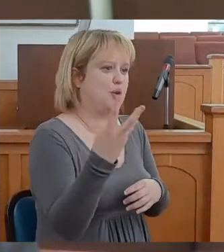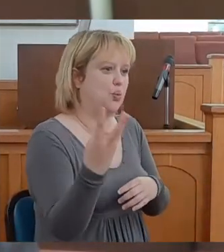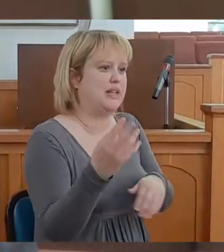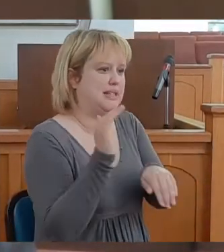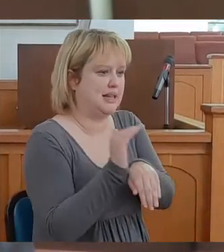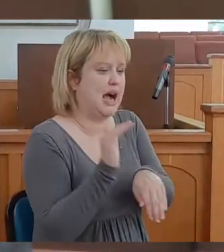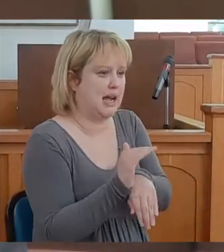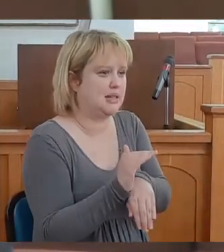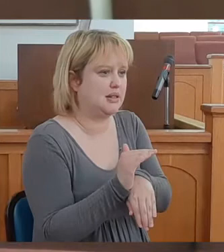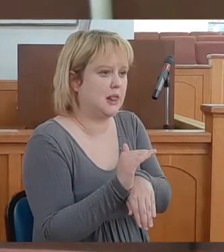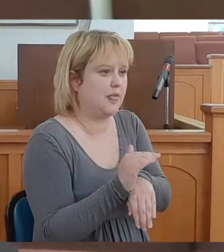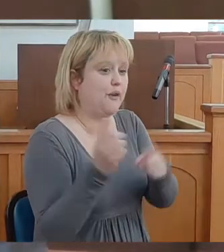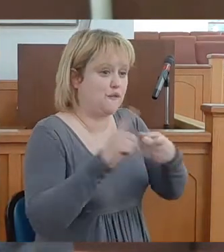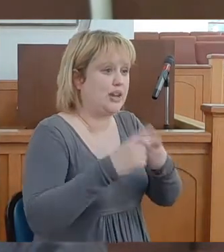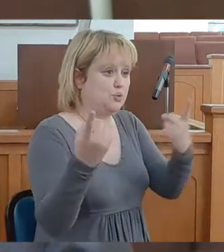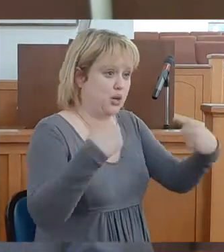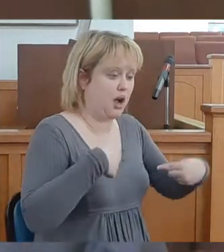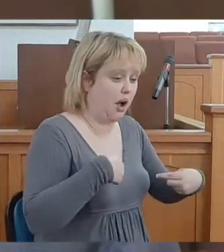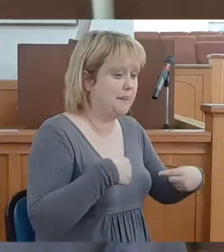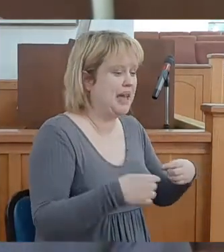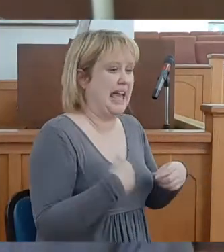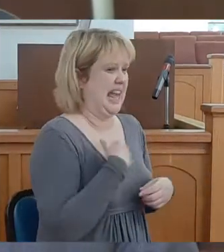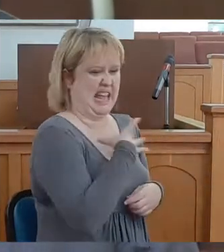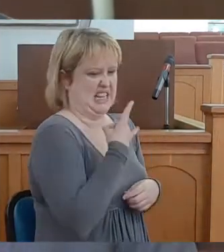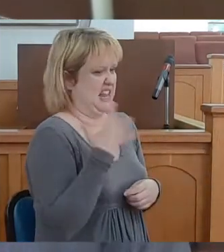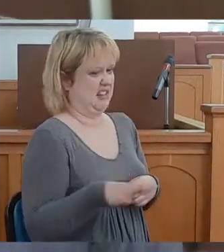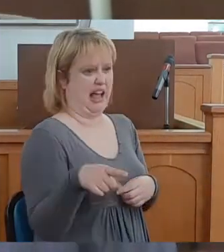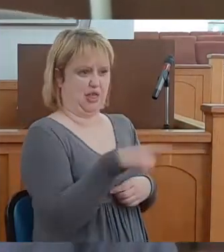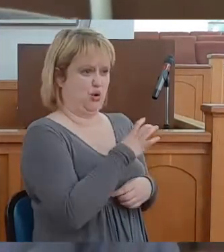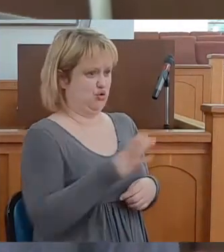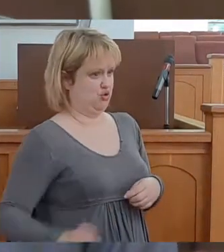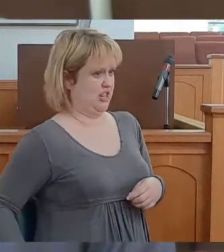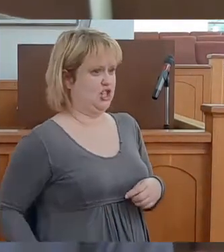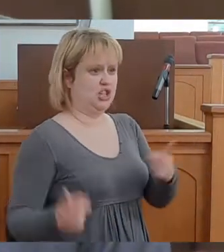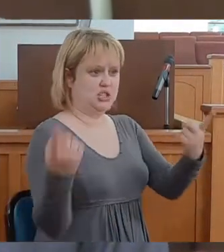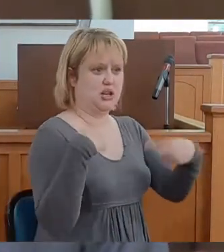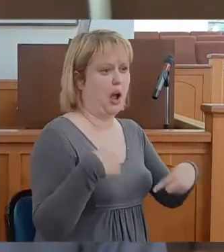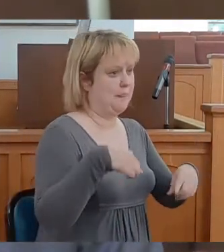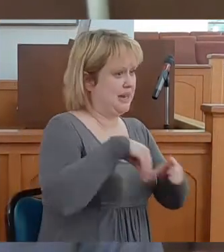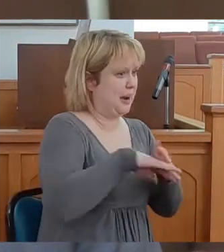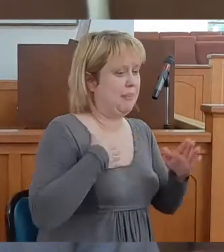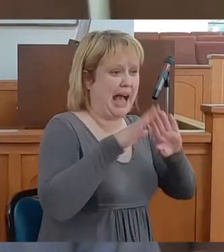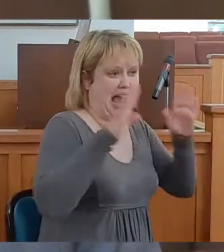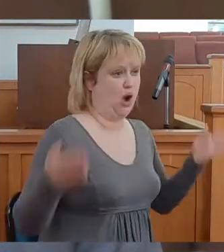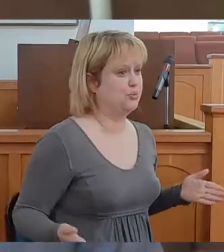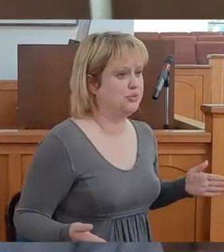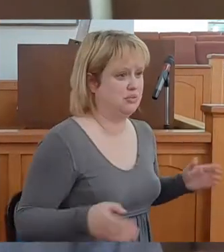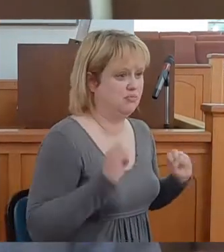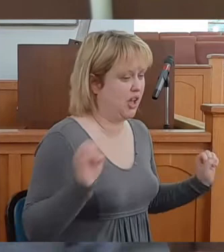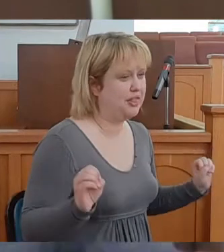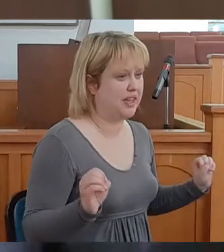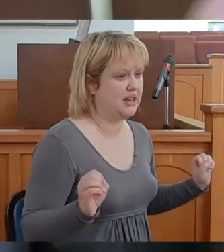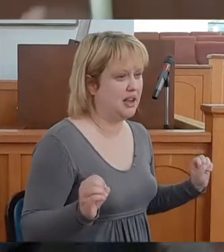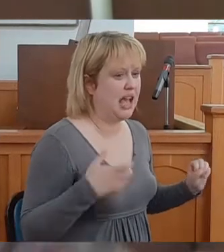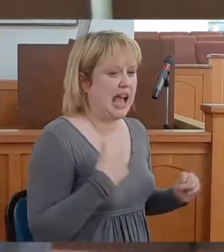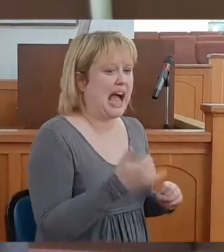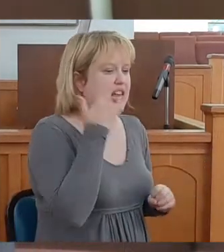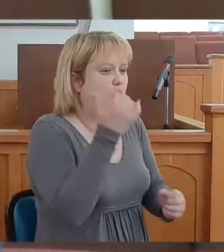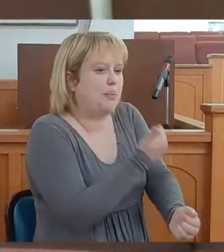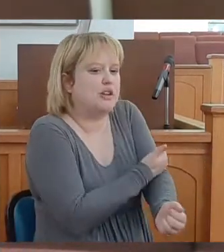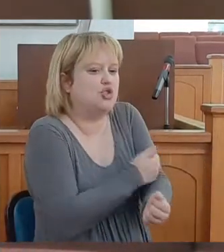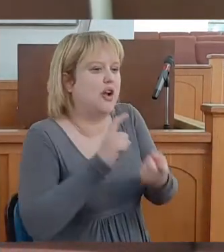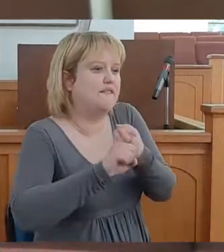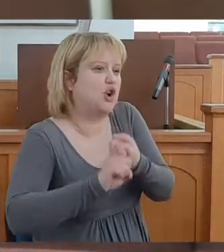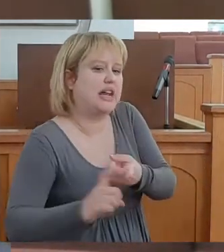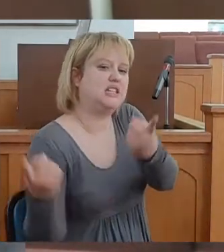Wednesday evening. And I did not like those Christians coming into my house. I called my drug